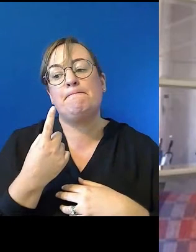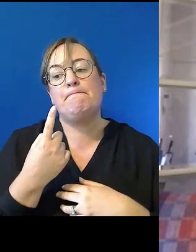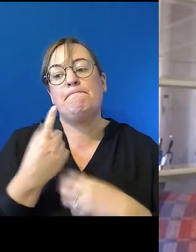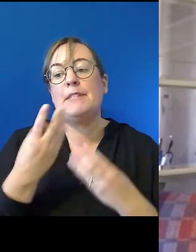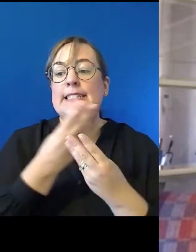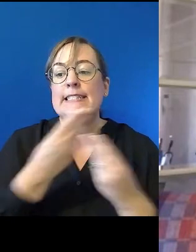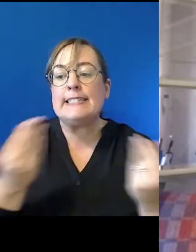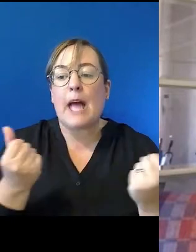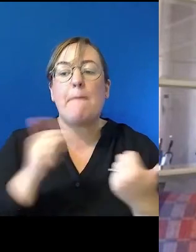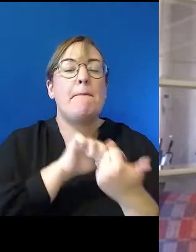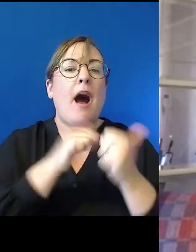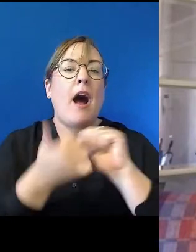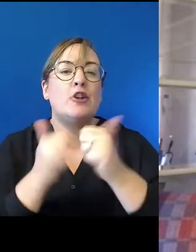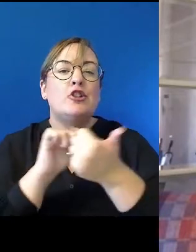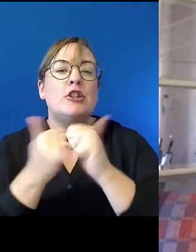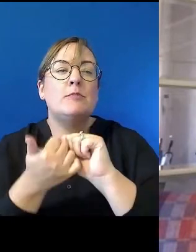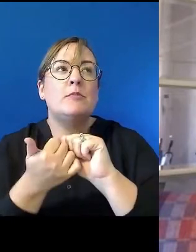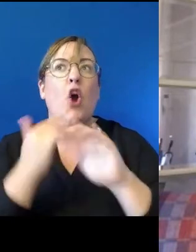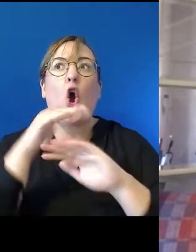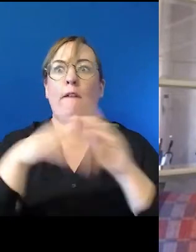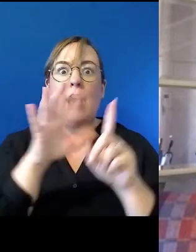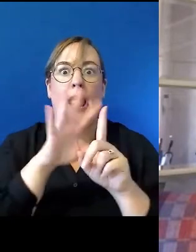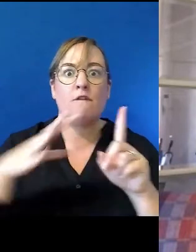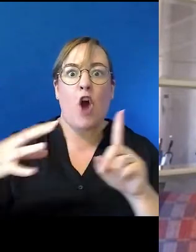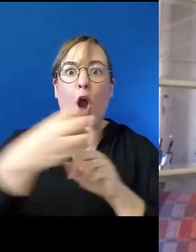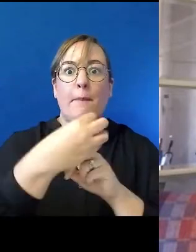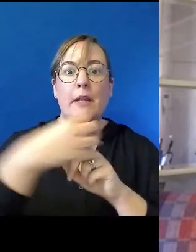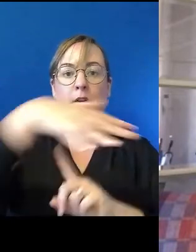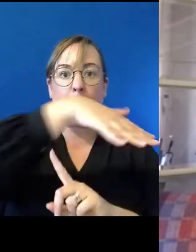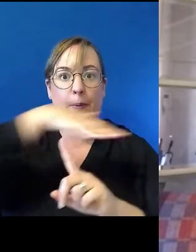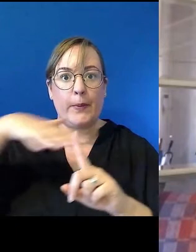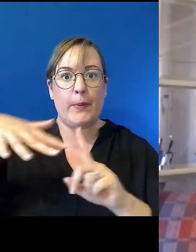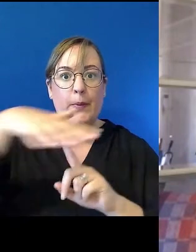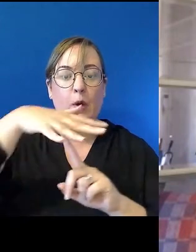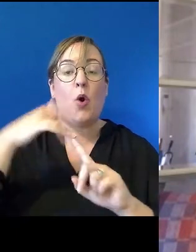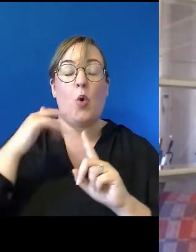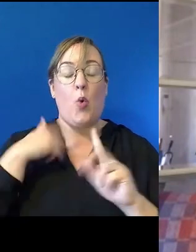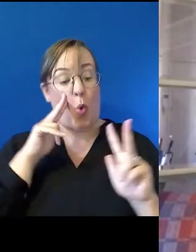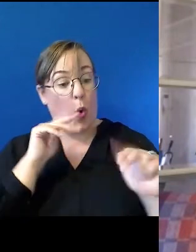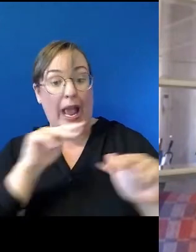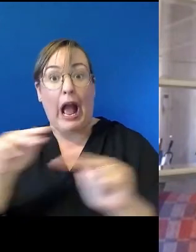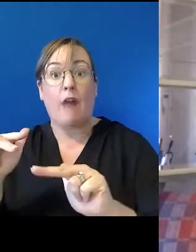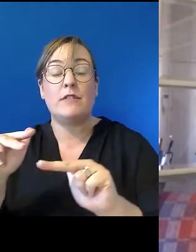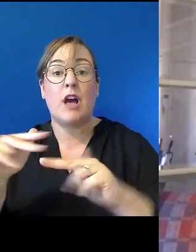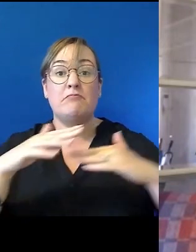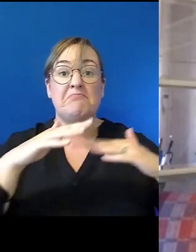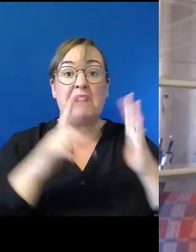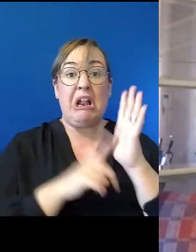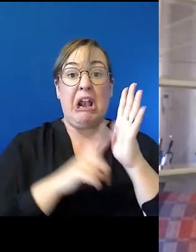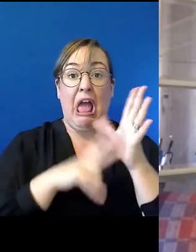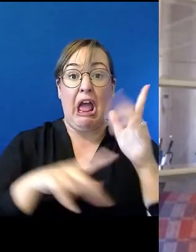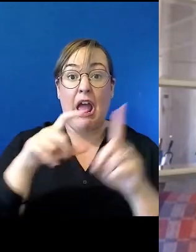with on the environment and land management, you know, are working on the